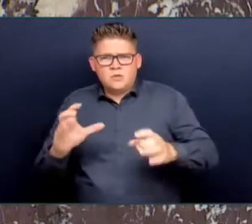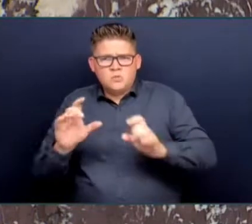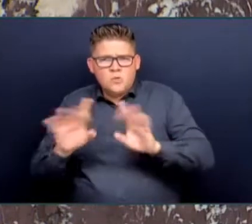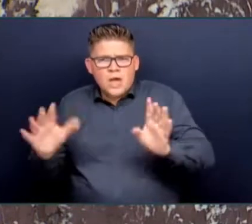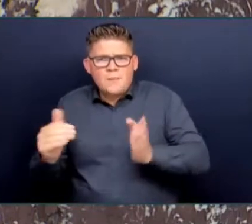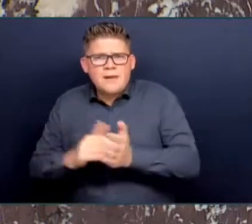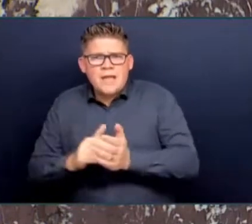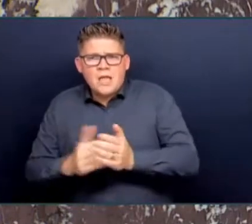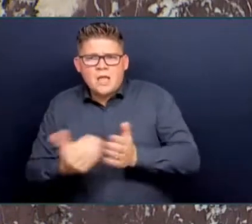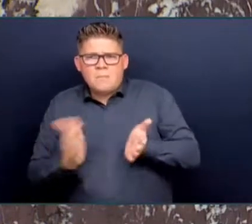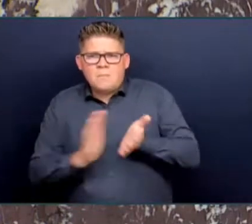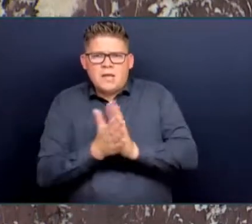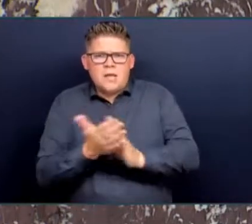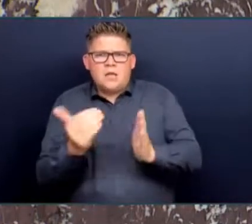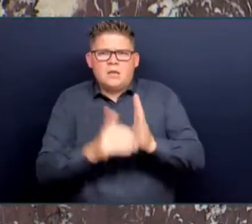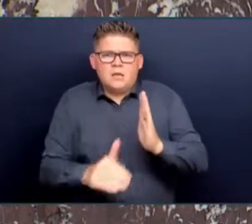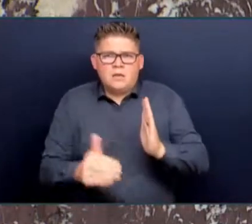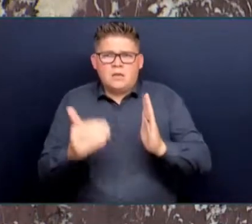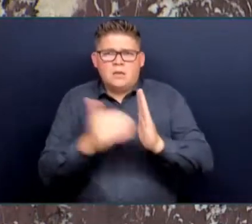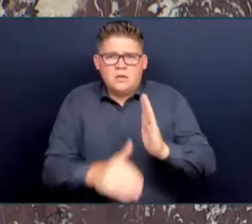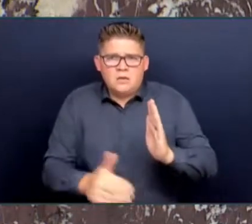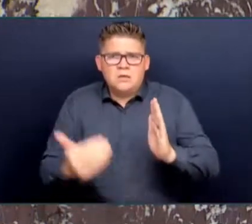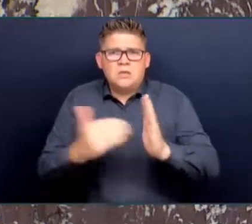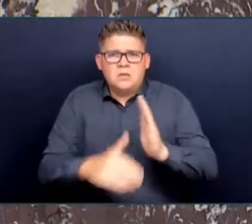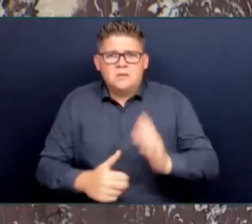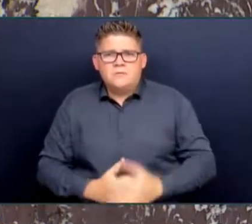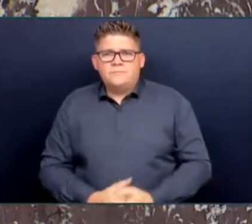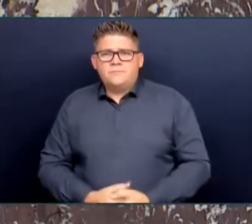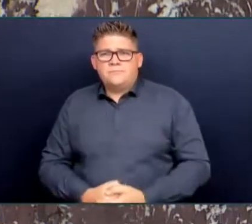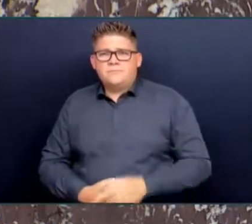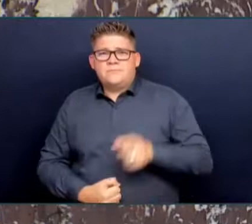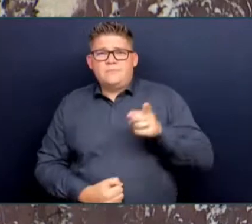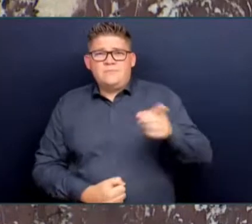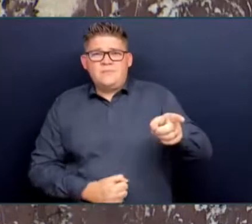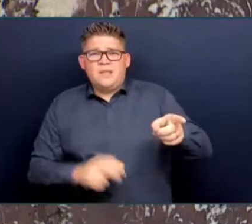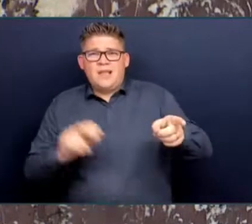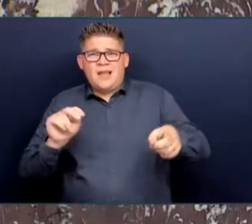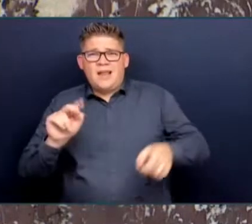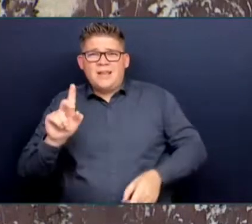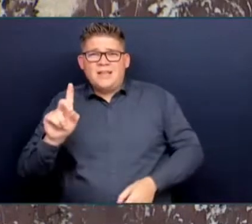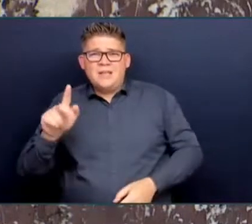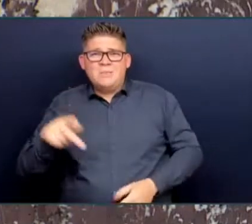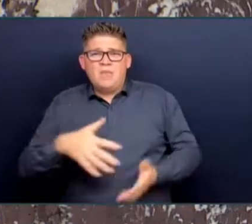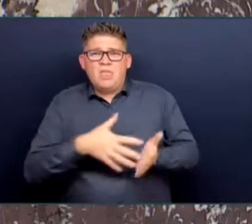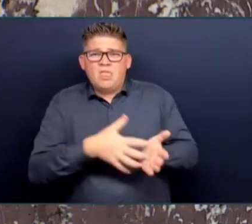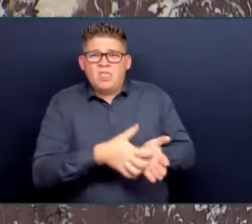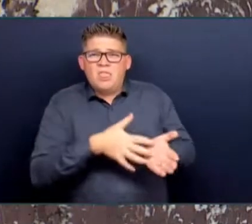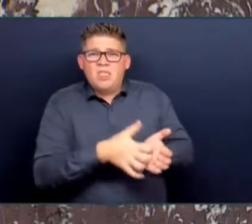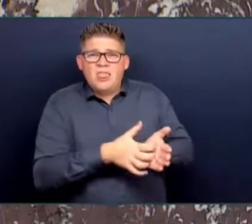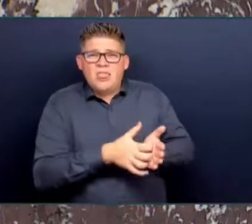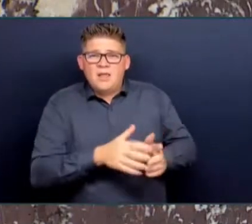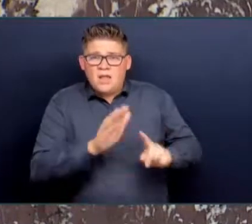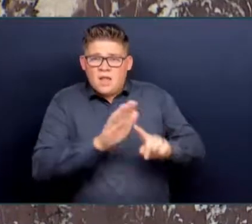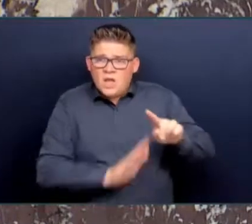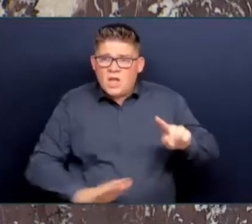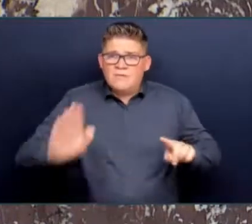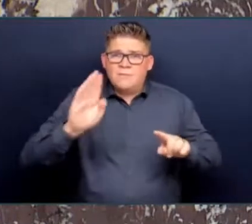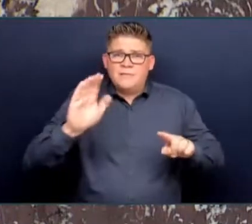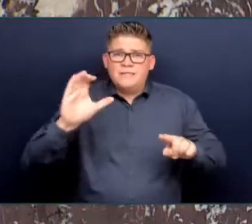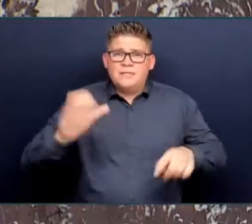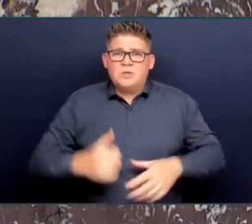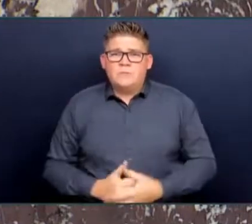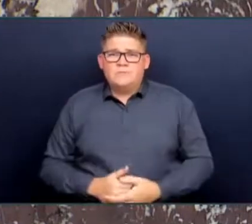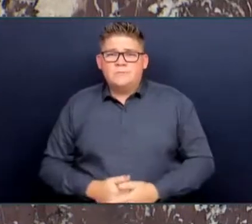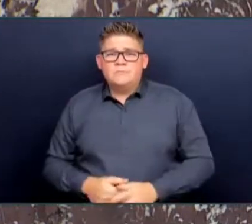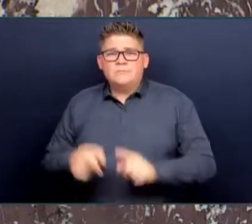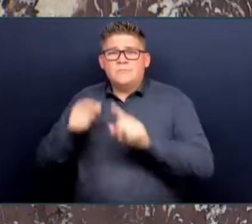every day all over this province. Recently, in Prince George, a prolific offender with a history of dangerous driving and